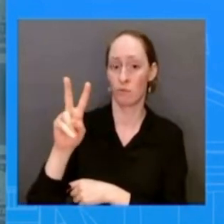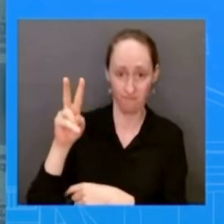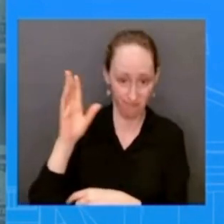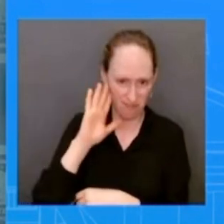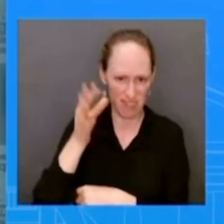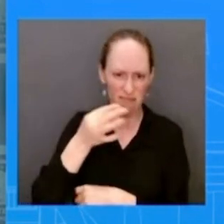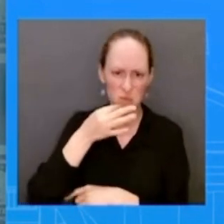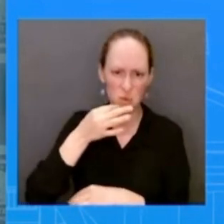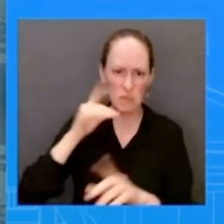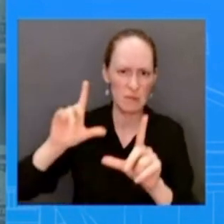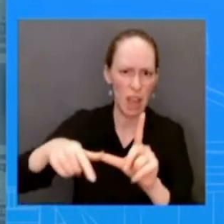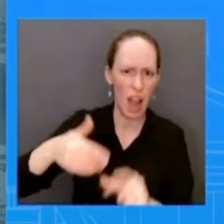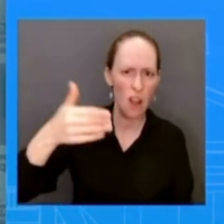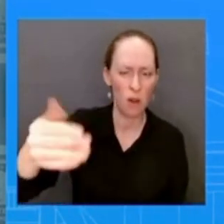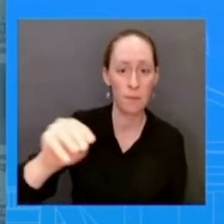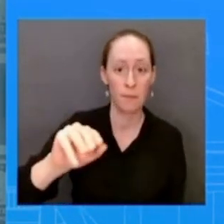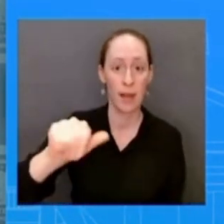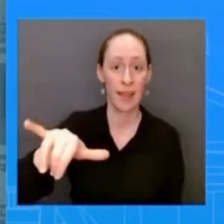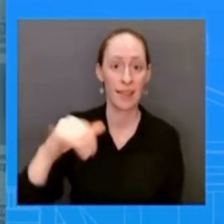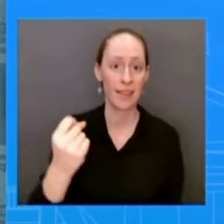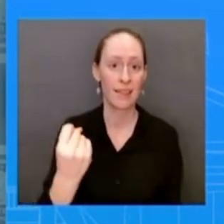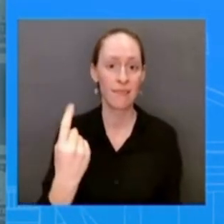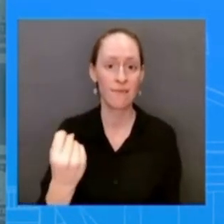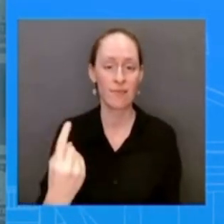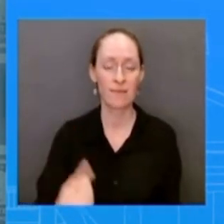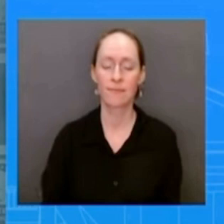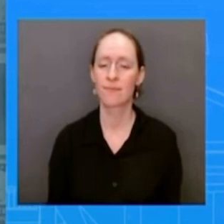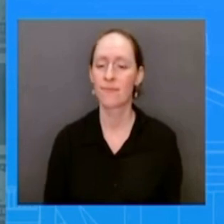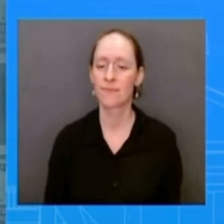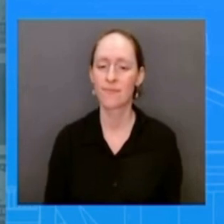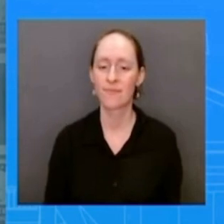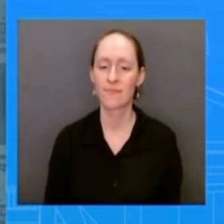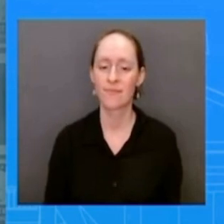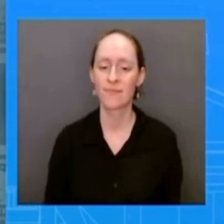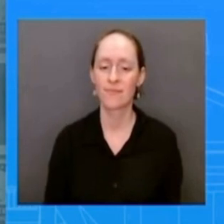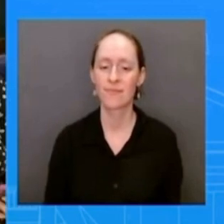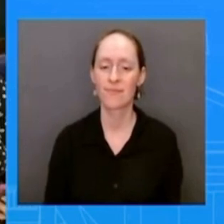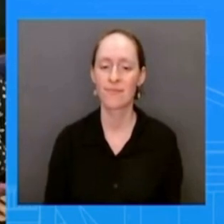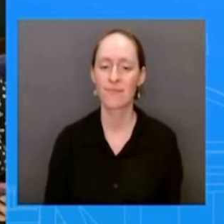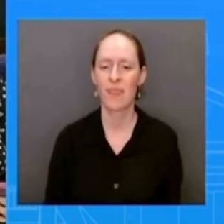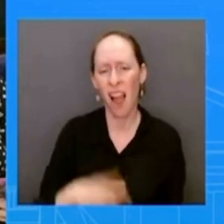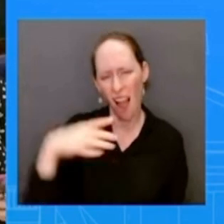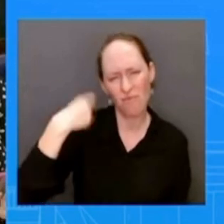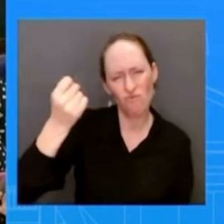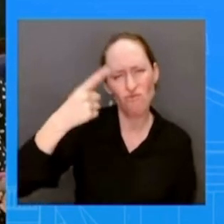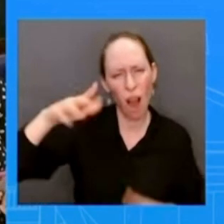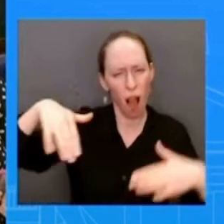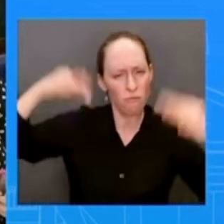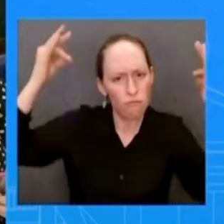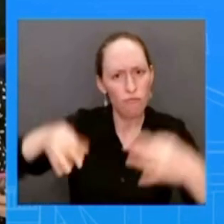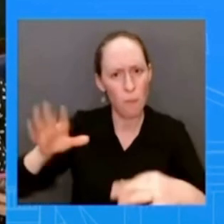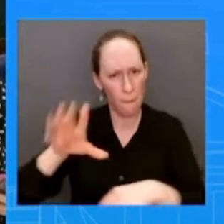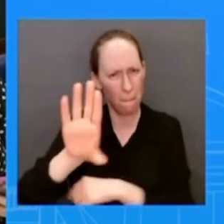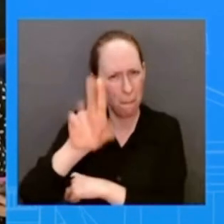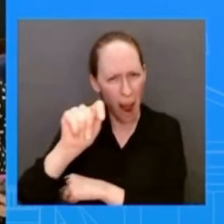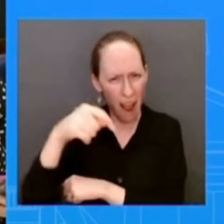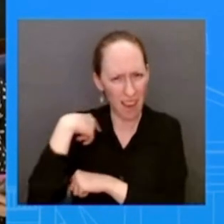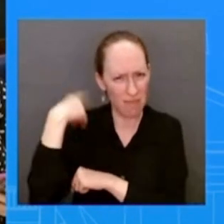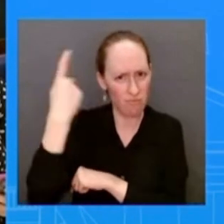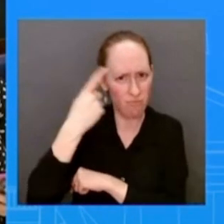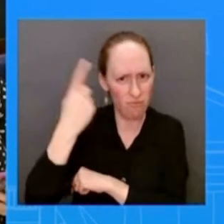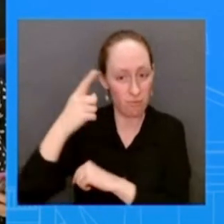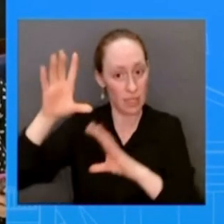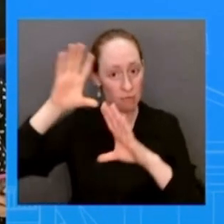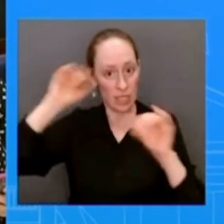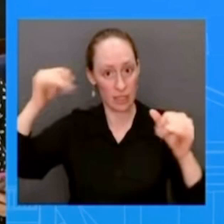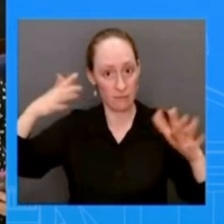understand no decisions have been made but you know the president shortly after he came to office put an end to this policy of detaining migrant families